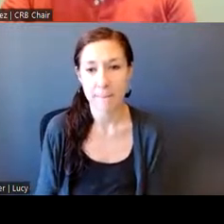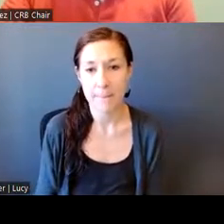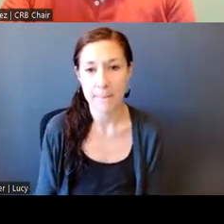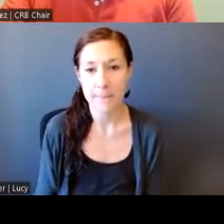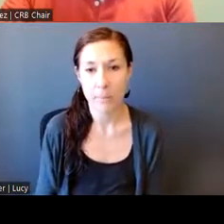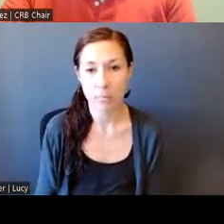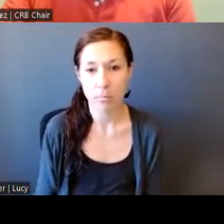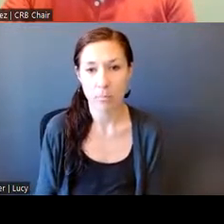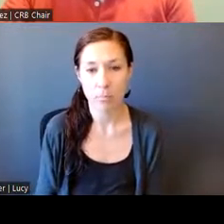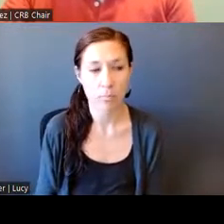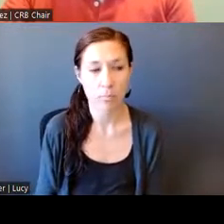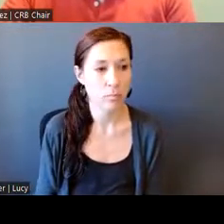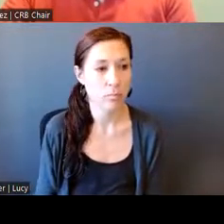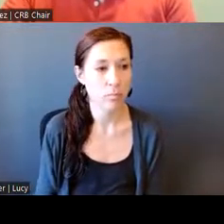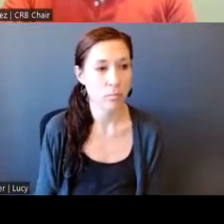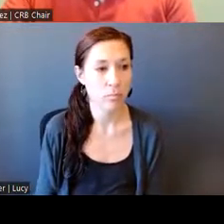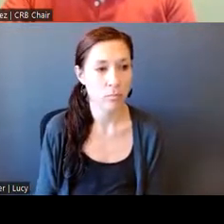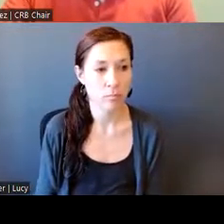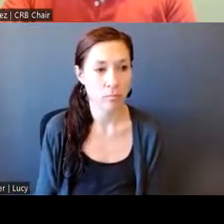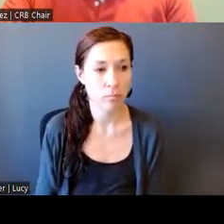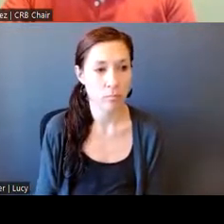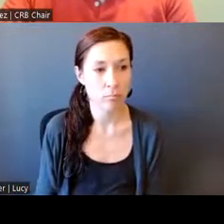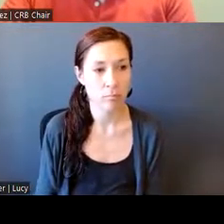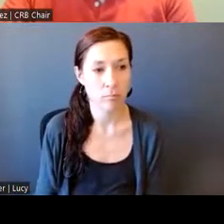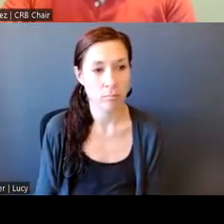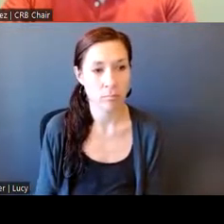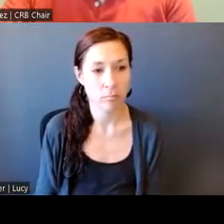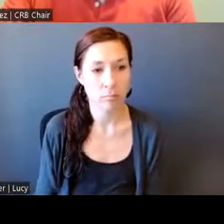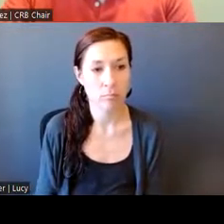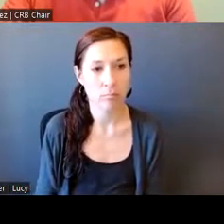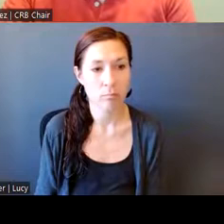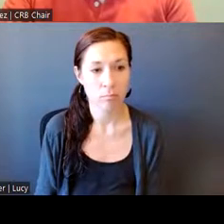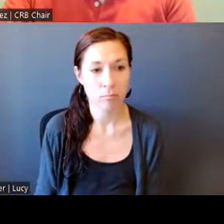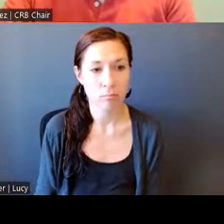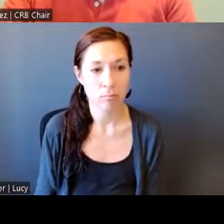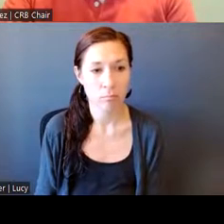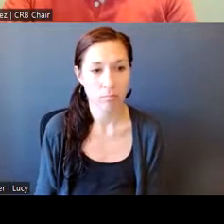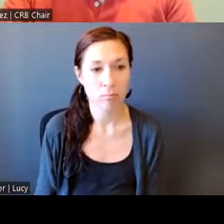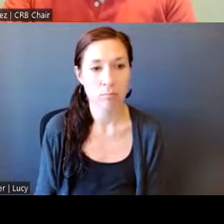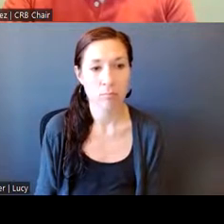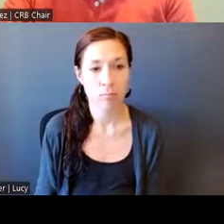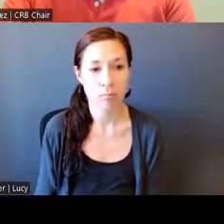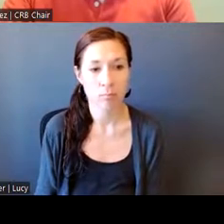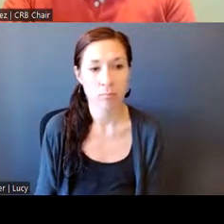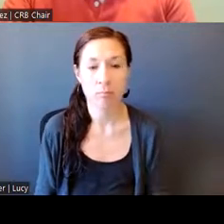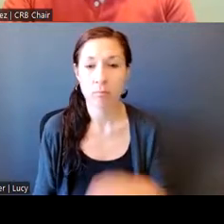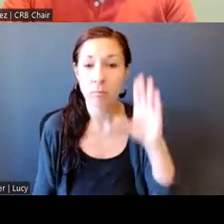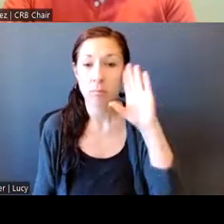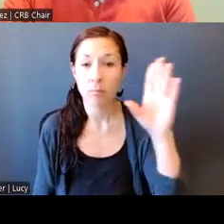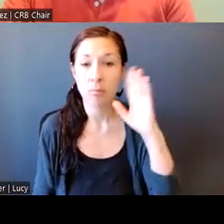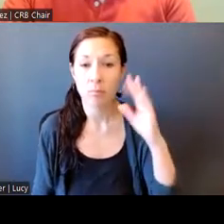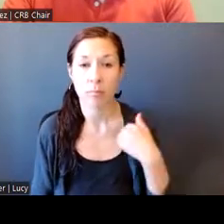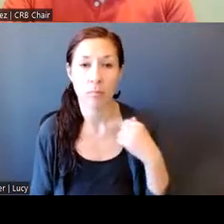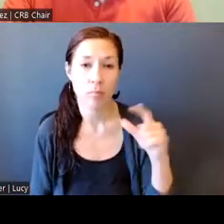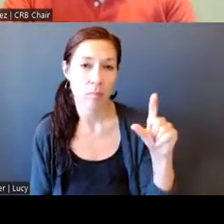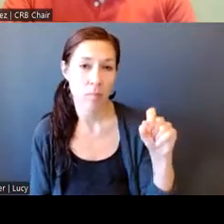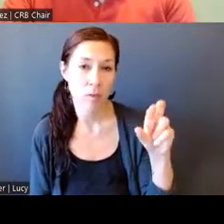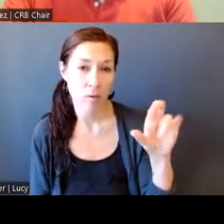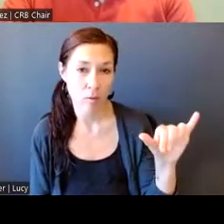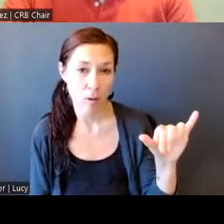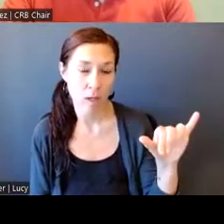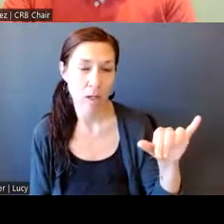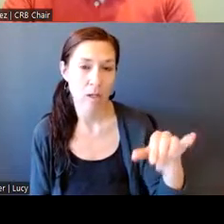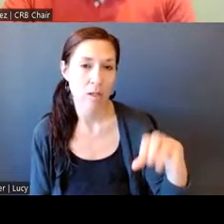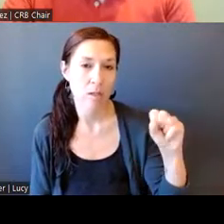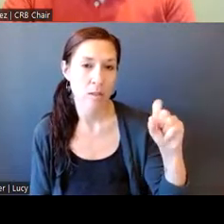Good afternoon. My name is Leroy Stoddard. I'm a resident of Jamaica Plain.